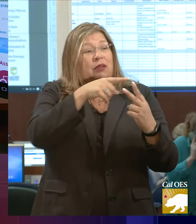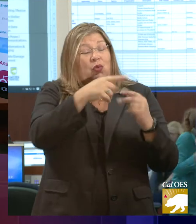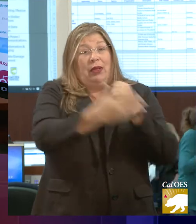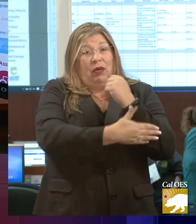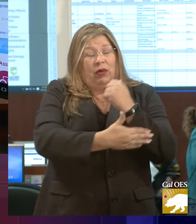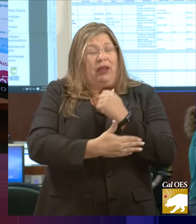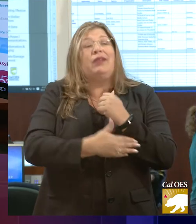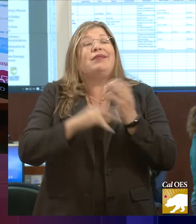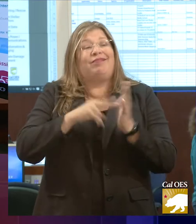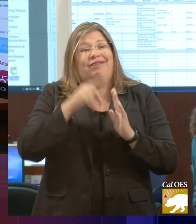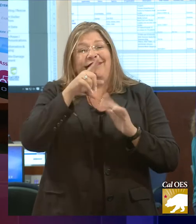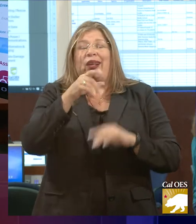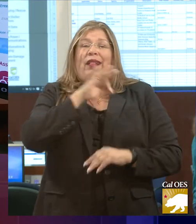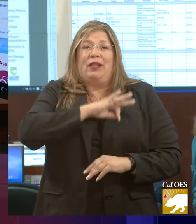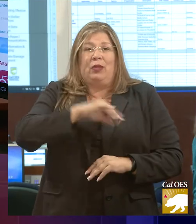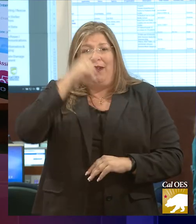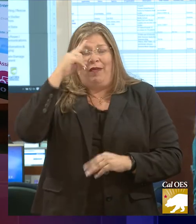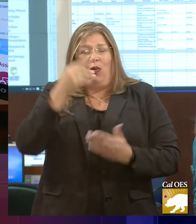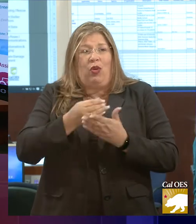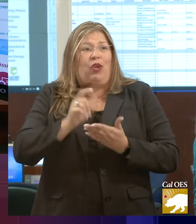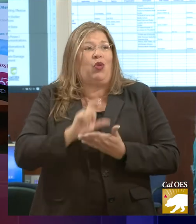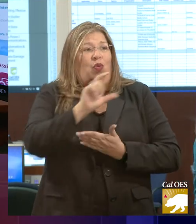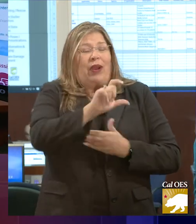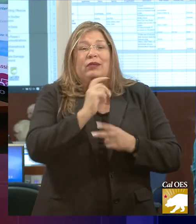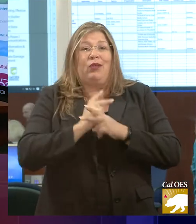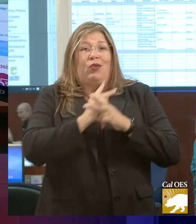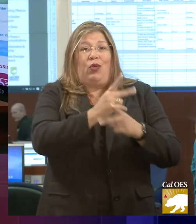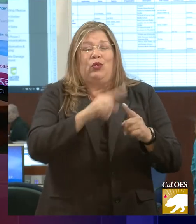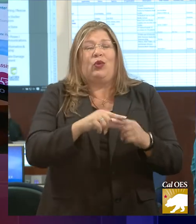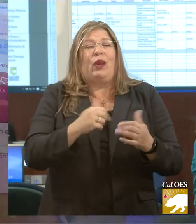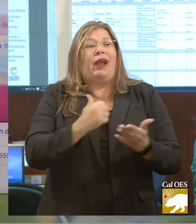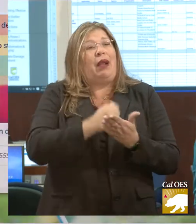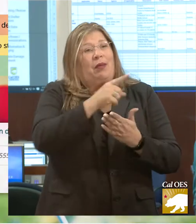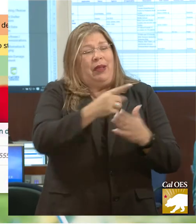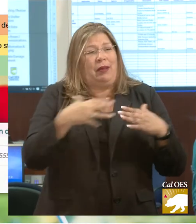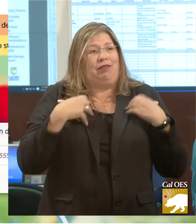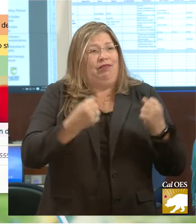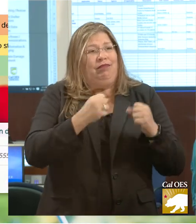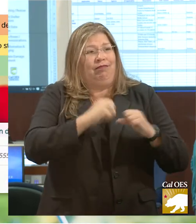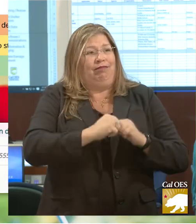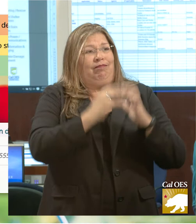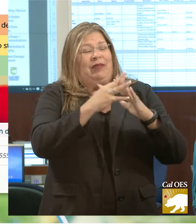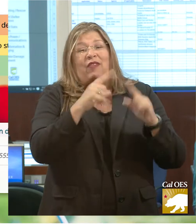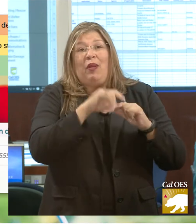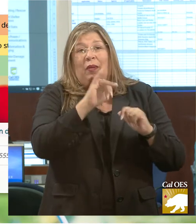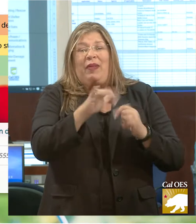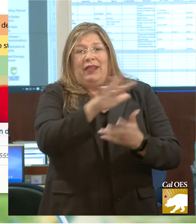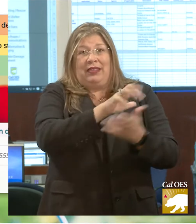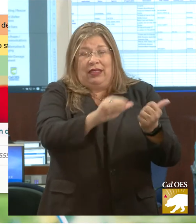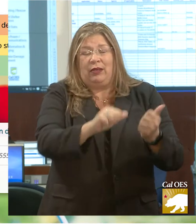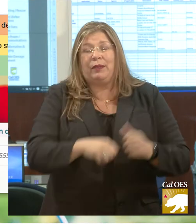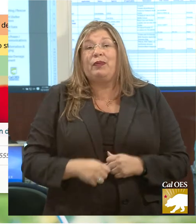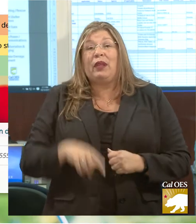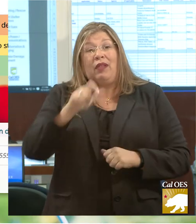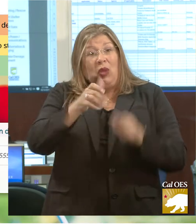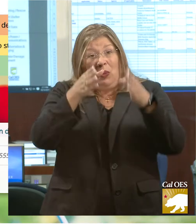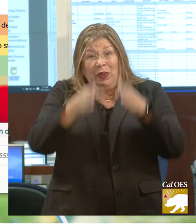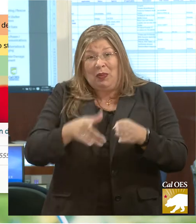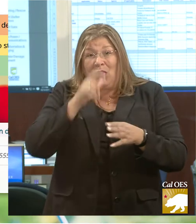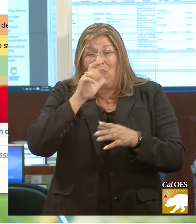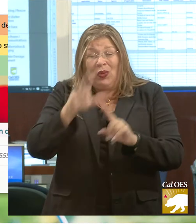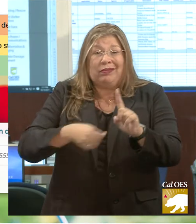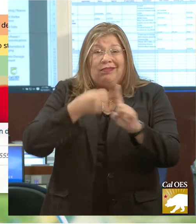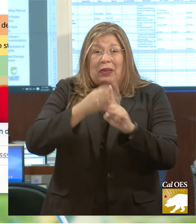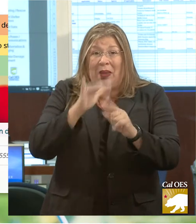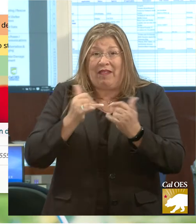for grants and loans to help them begin their disaster recovery. Individuals affected by the fires can register online